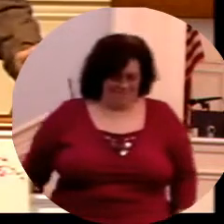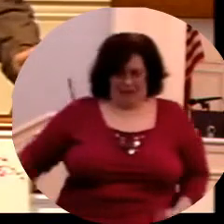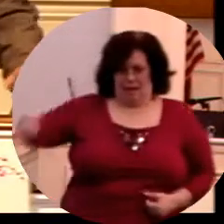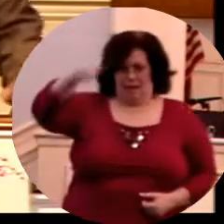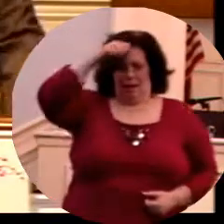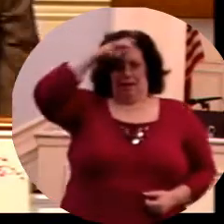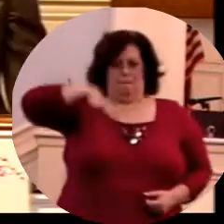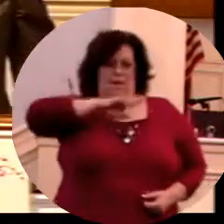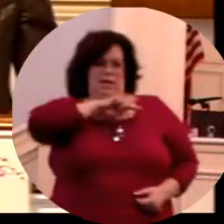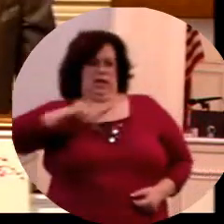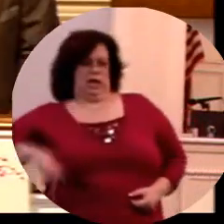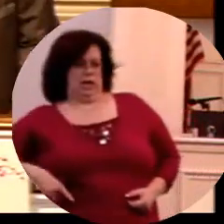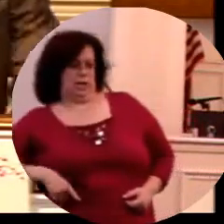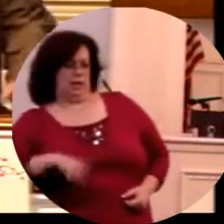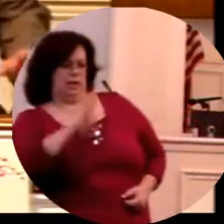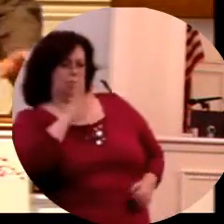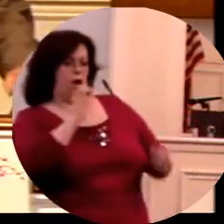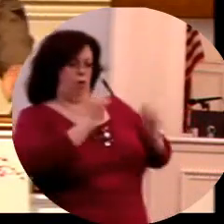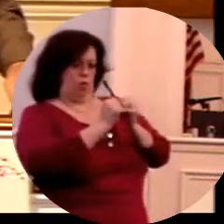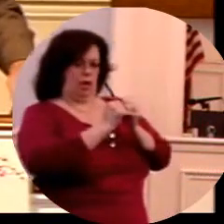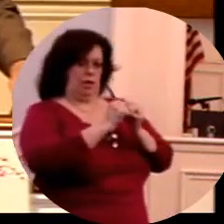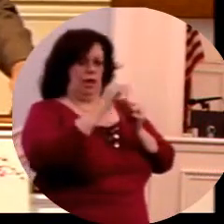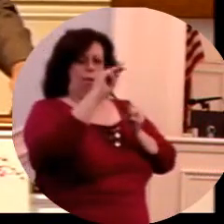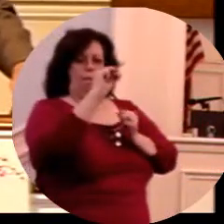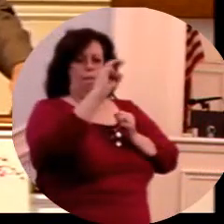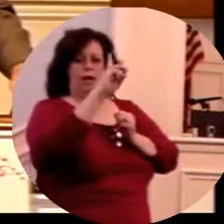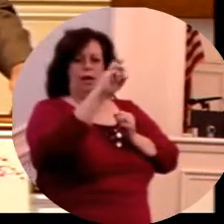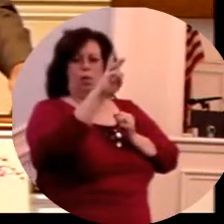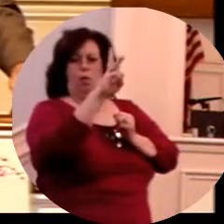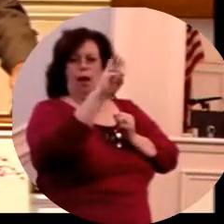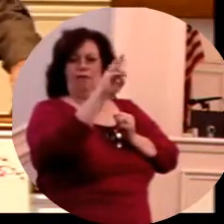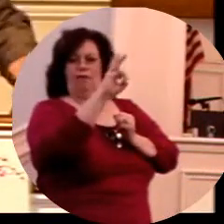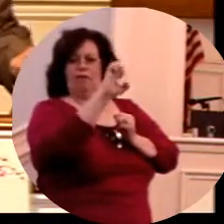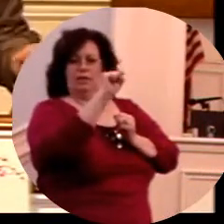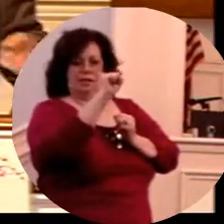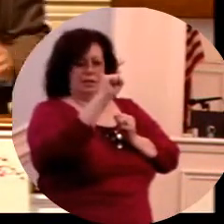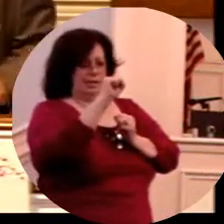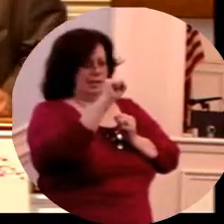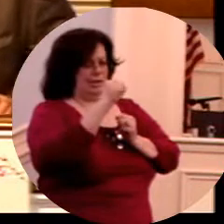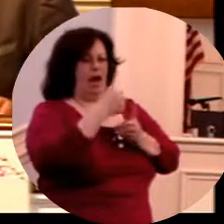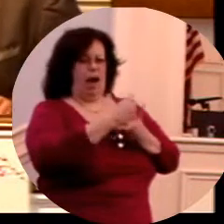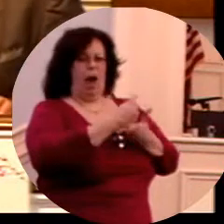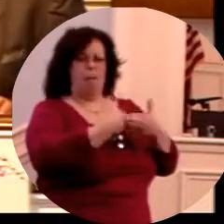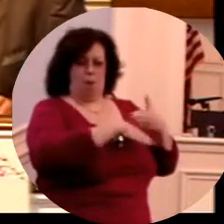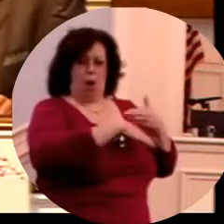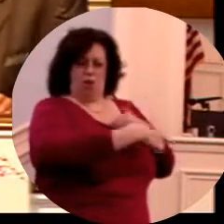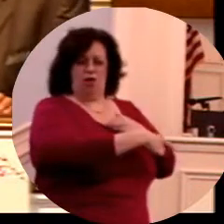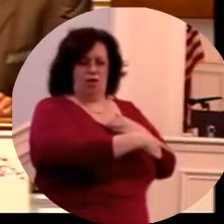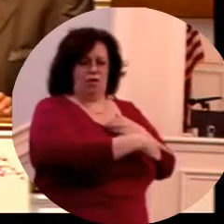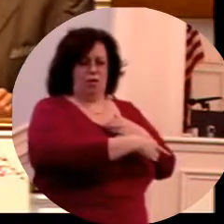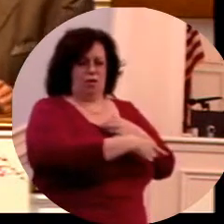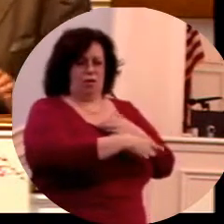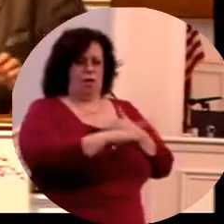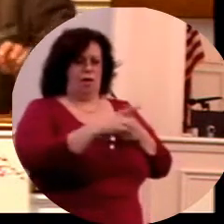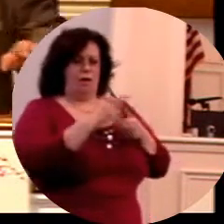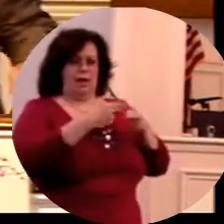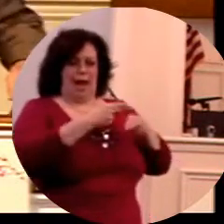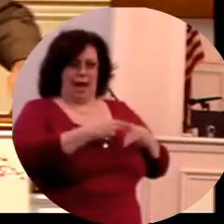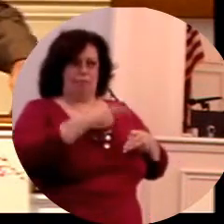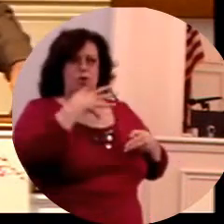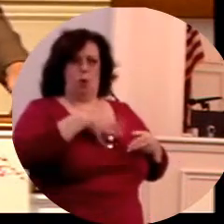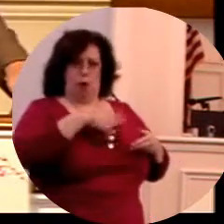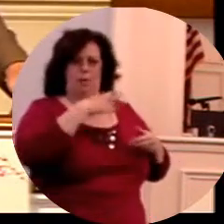Egypt spake to the Hebrew midwives of which the name of the one, and we have these names here, the first one was